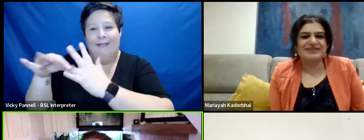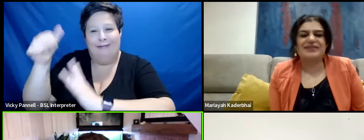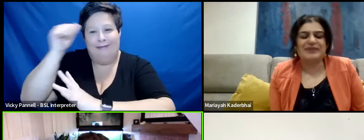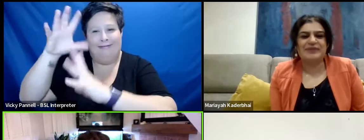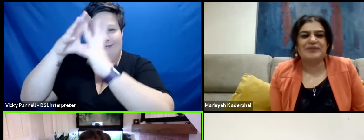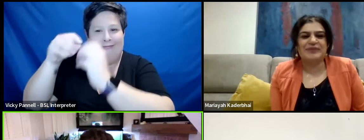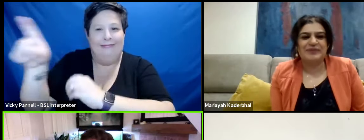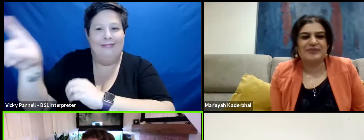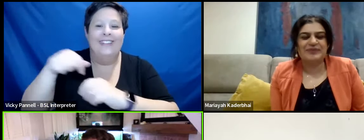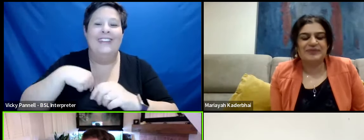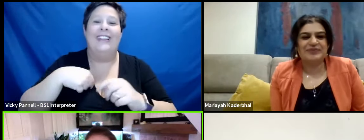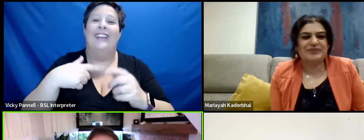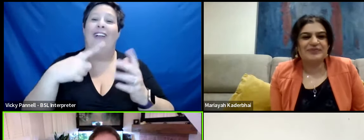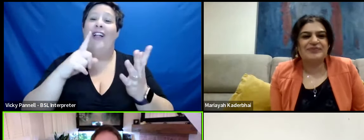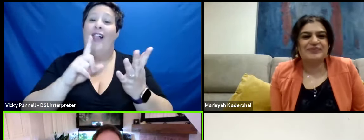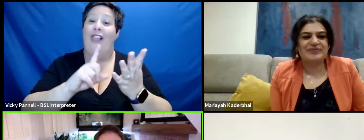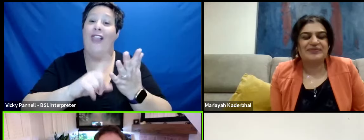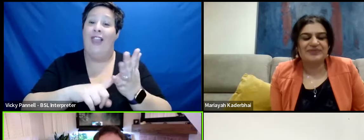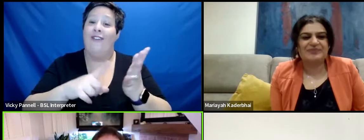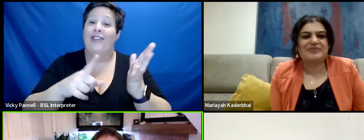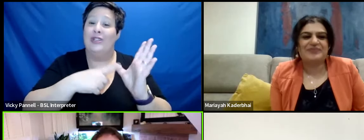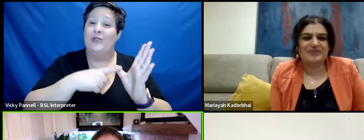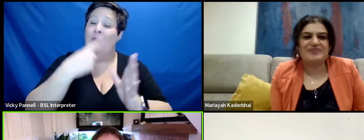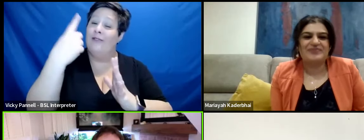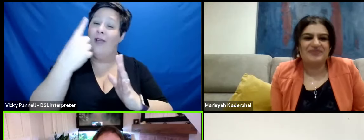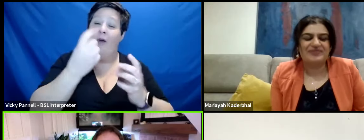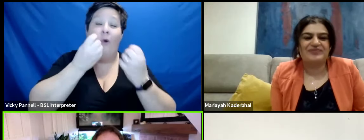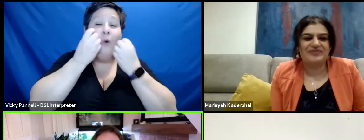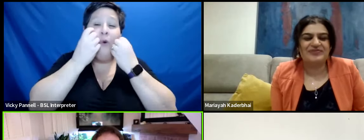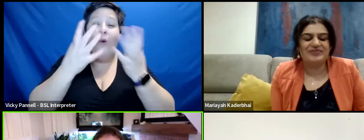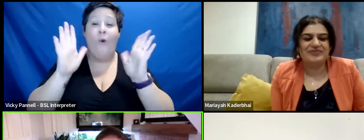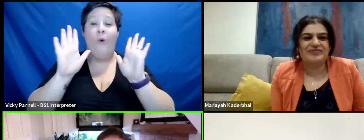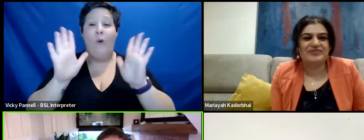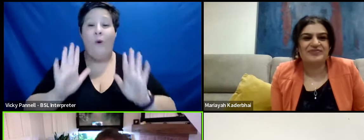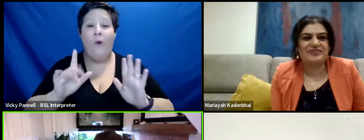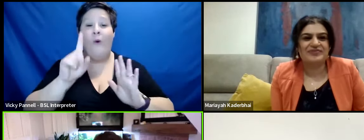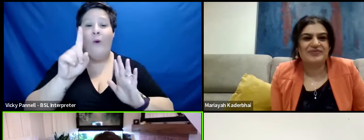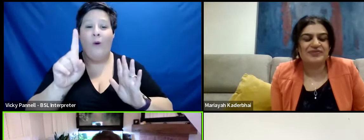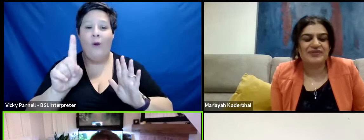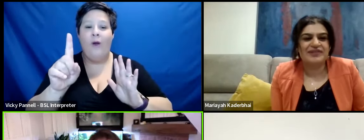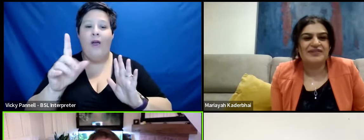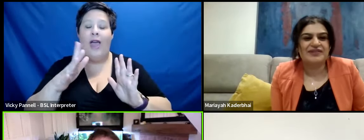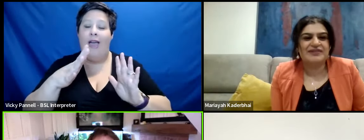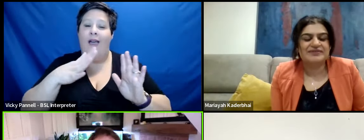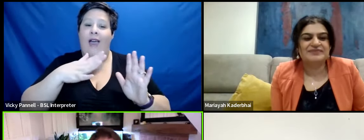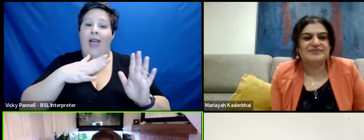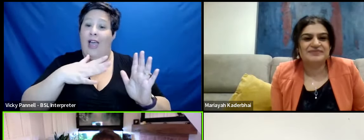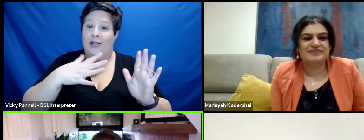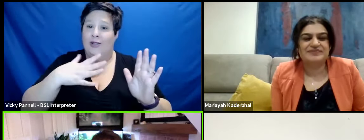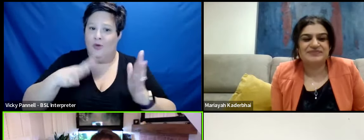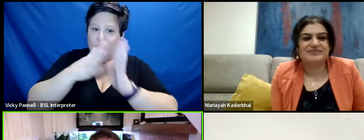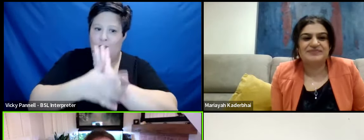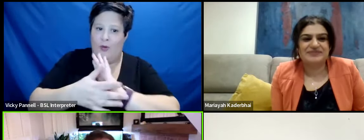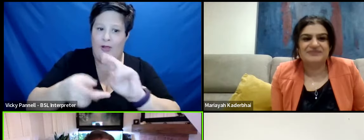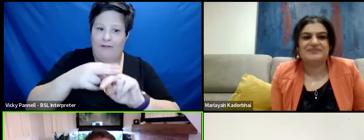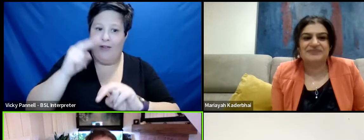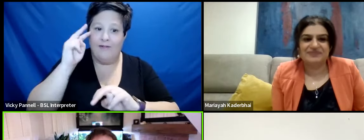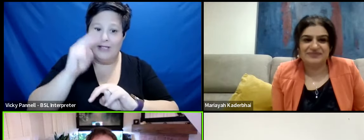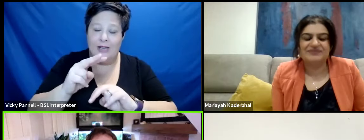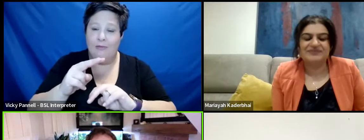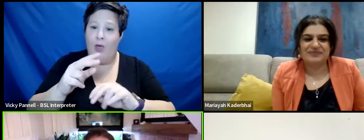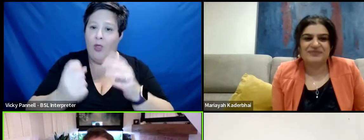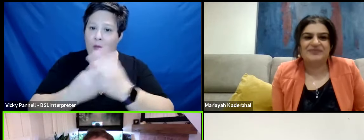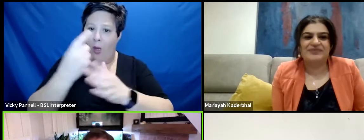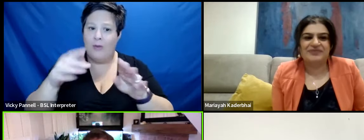dufold, who, who is magnificent, she's beautiful. I love that, you know, I don't want to spoil it for anyone that hasn't seen it but you know the moment of being at the table